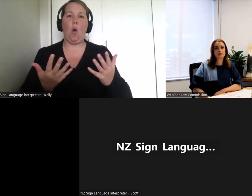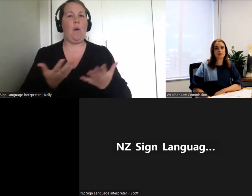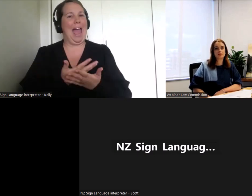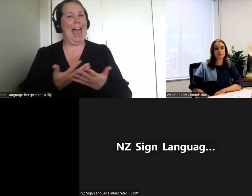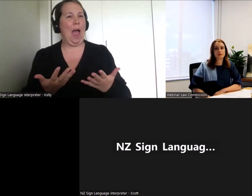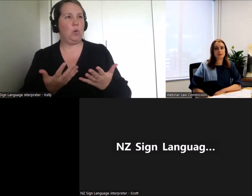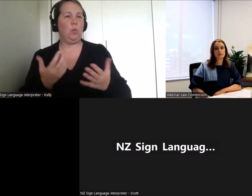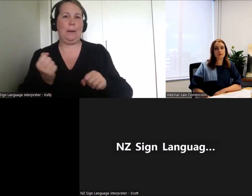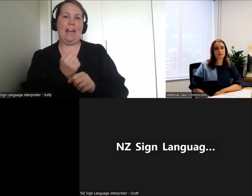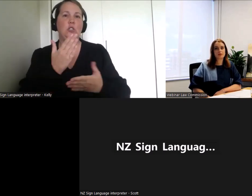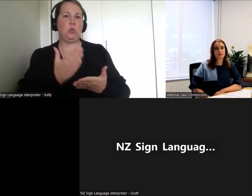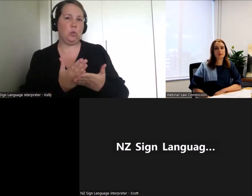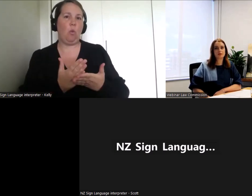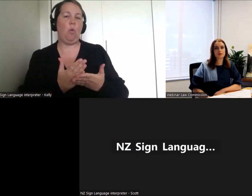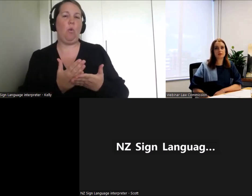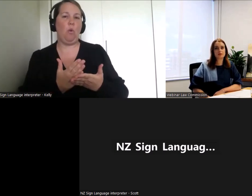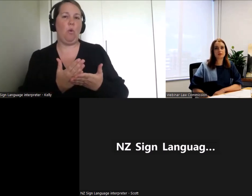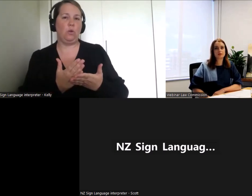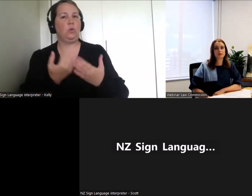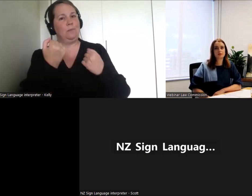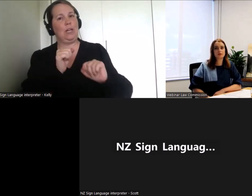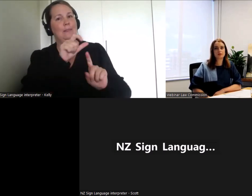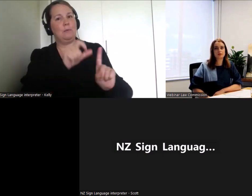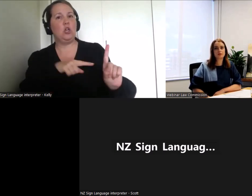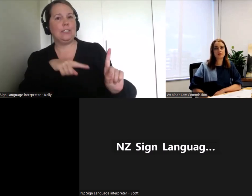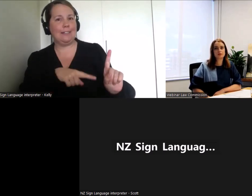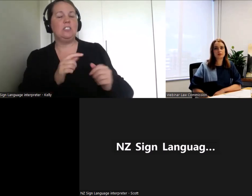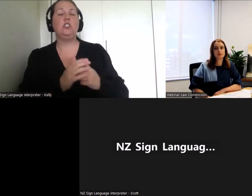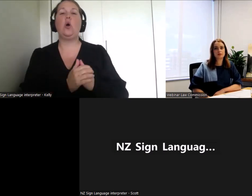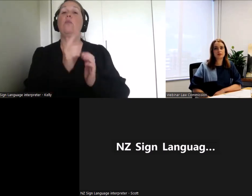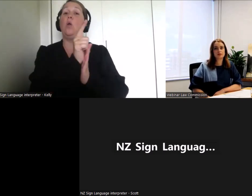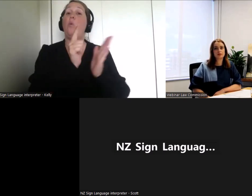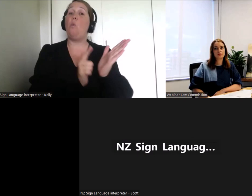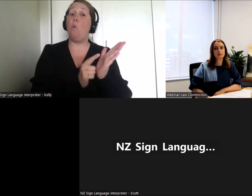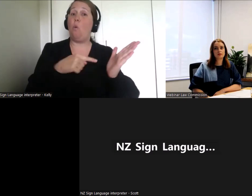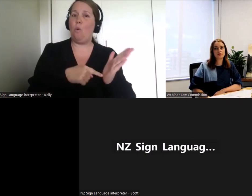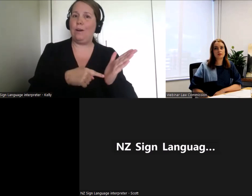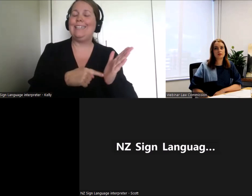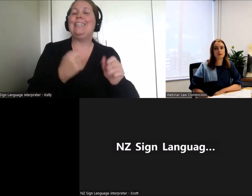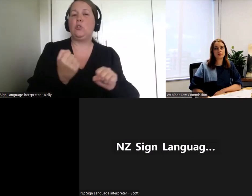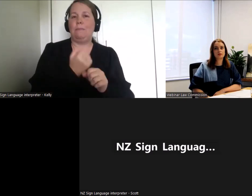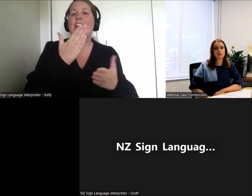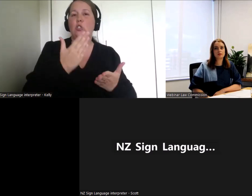way, then clearly the law needs to address